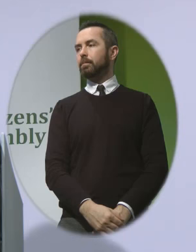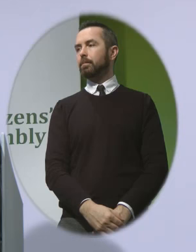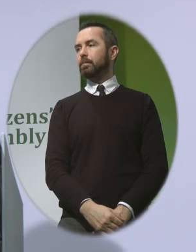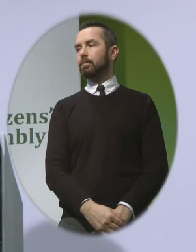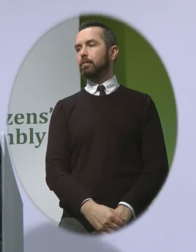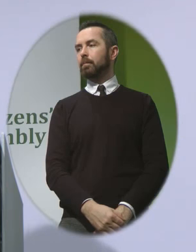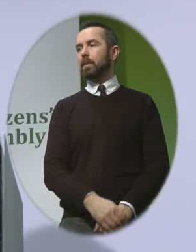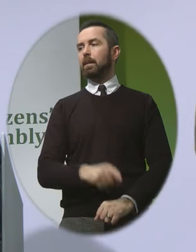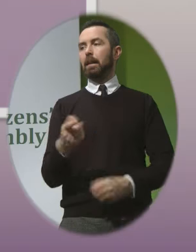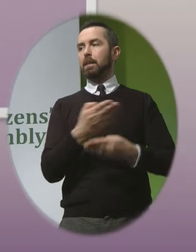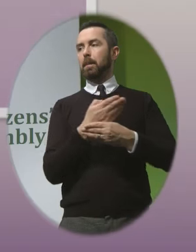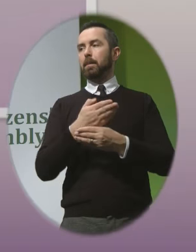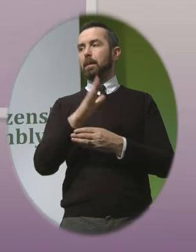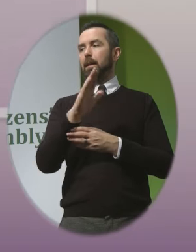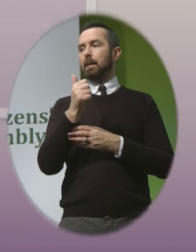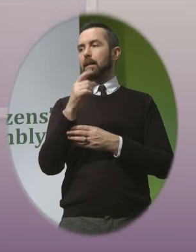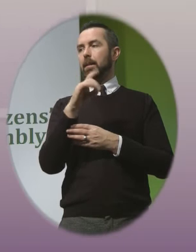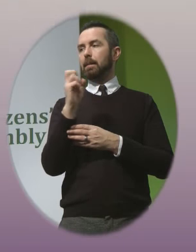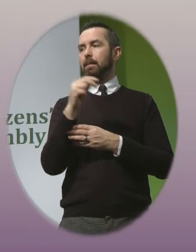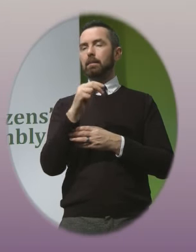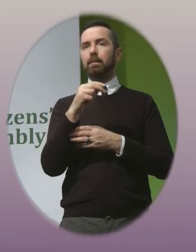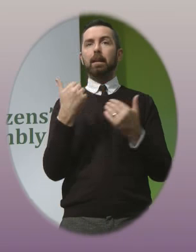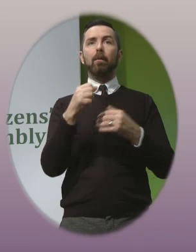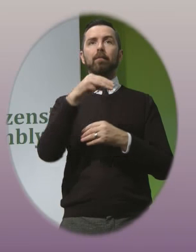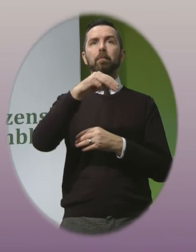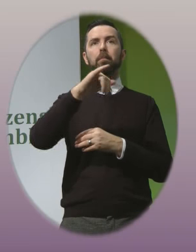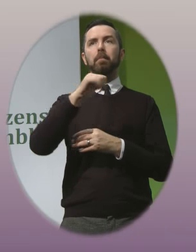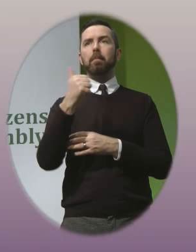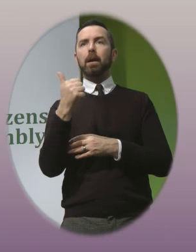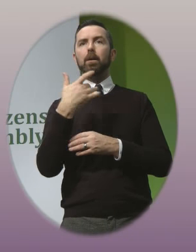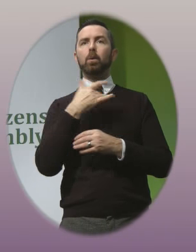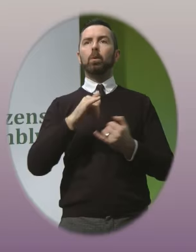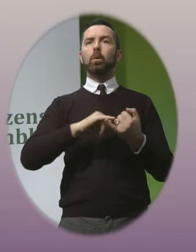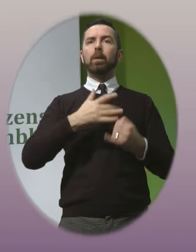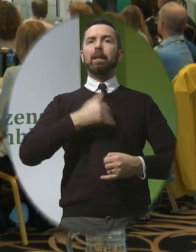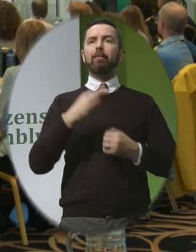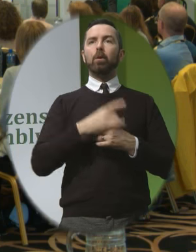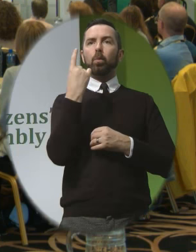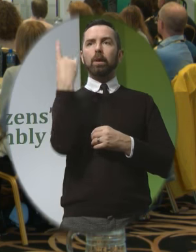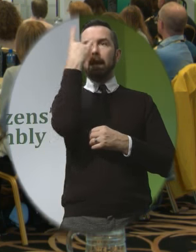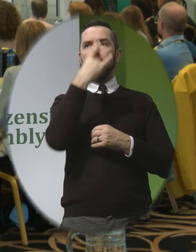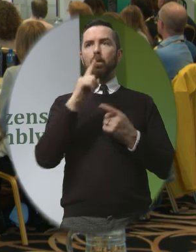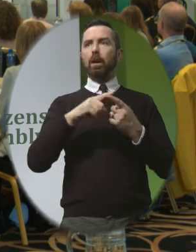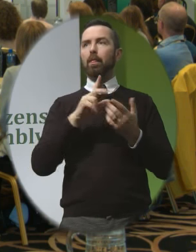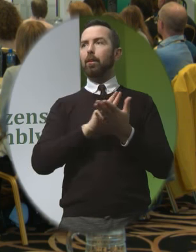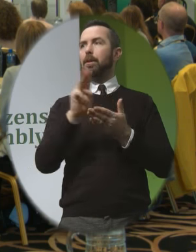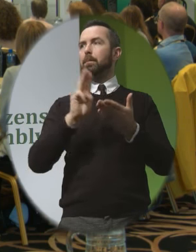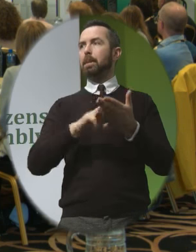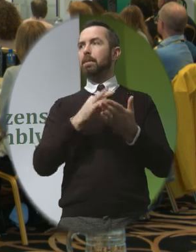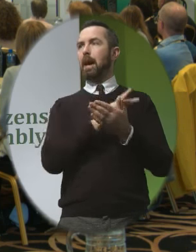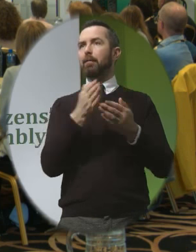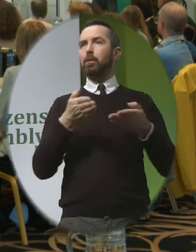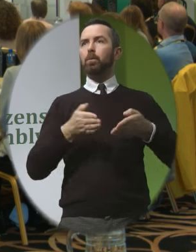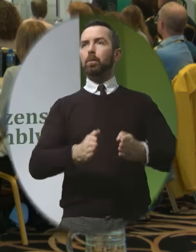that's little baby Lillian and then we have Maya who lived for one hour and 13 minutes after she was born and that